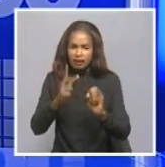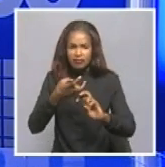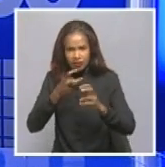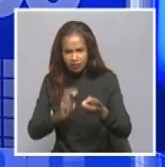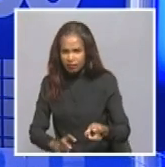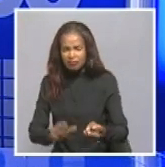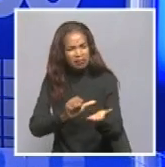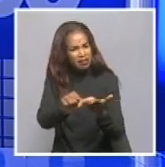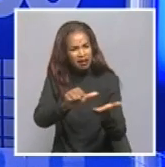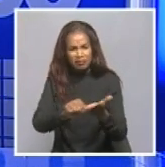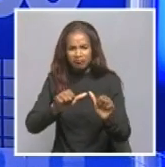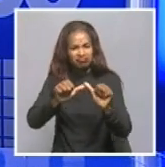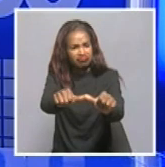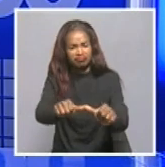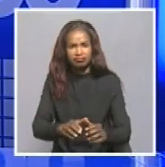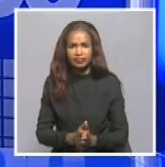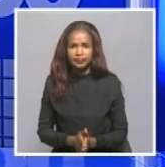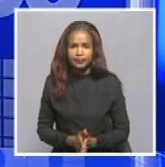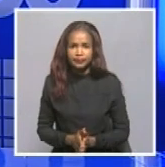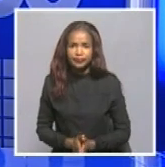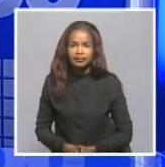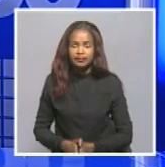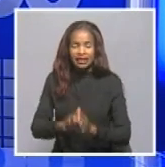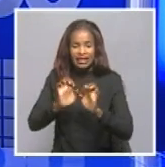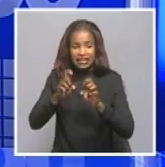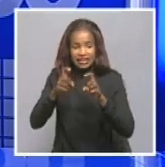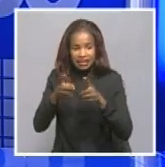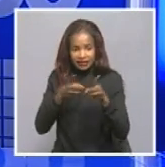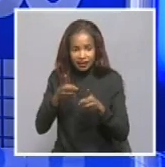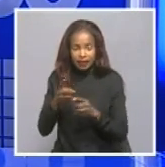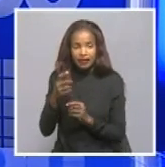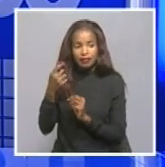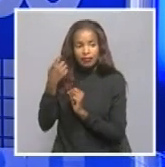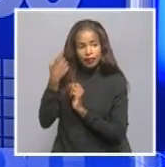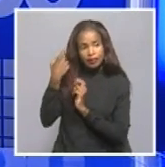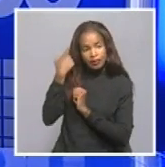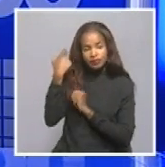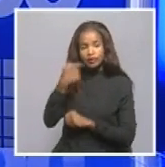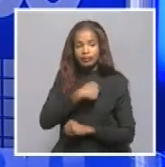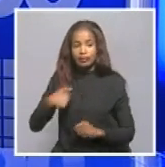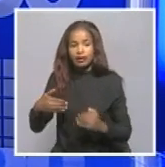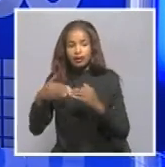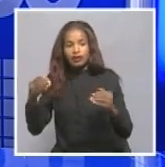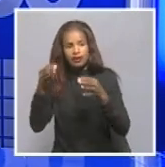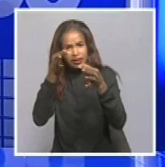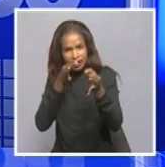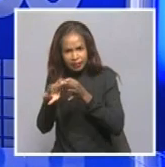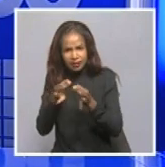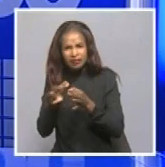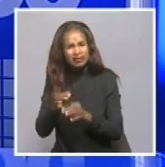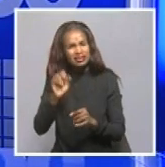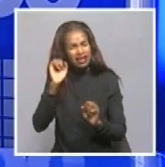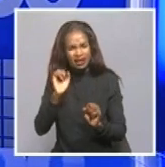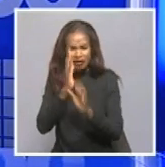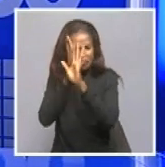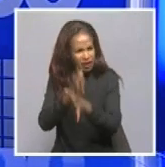21-day lockdown. We're now joined on the line by the Executive Director, Esther Lusipani, on the line to answer some of the